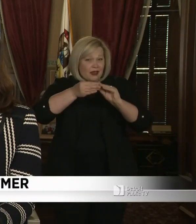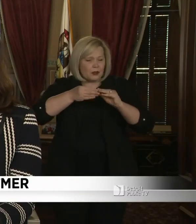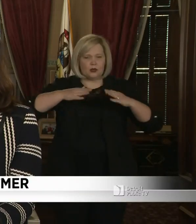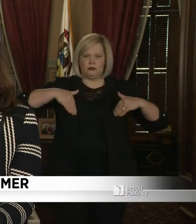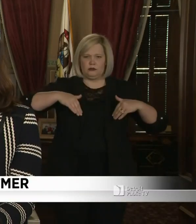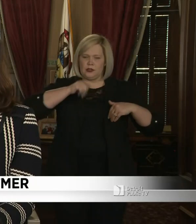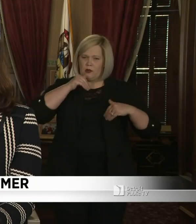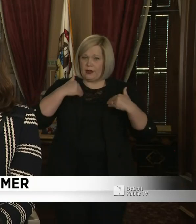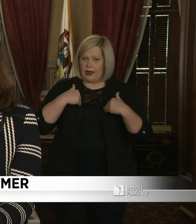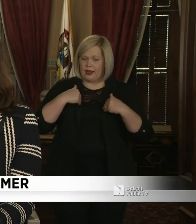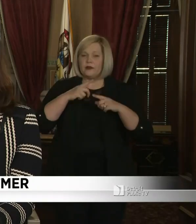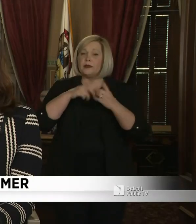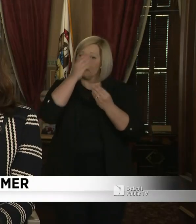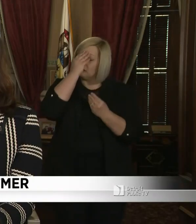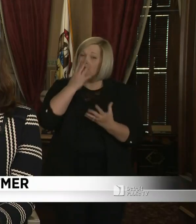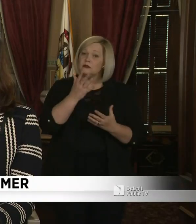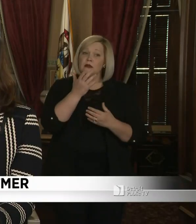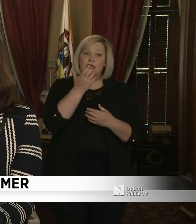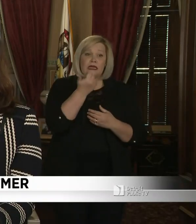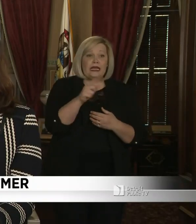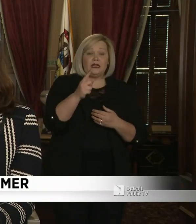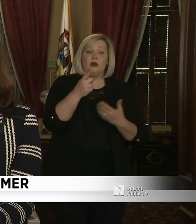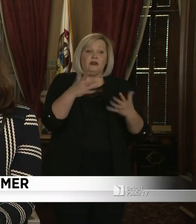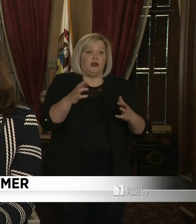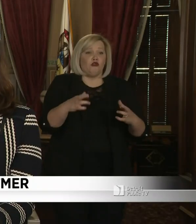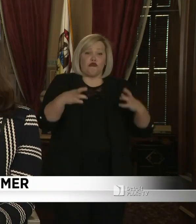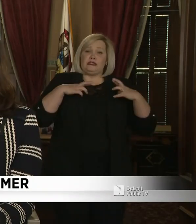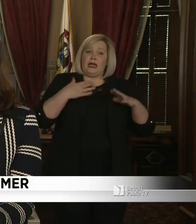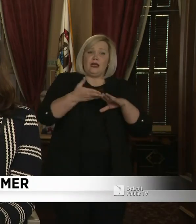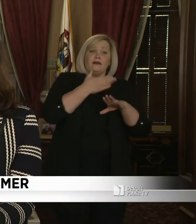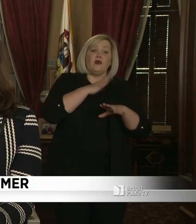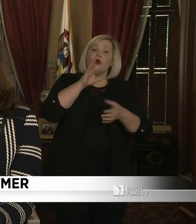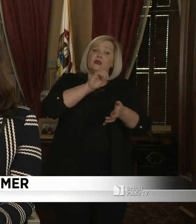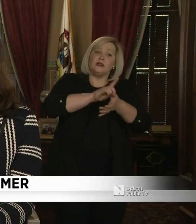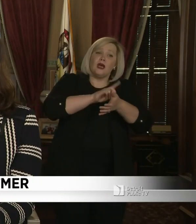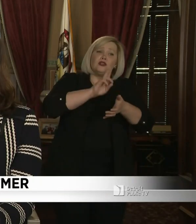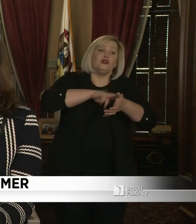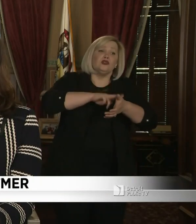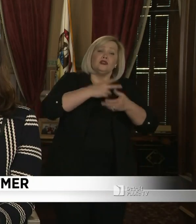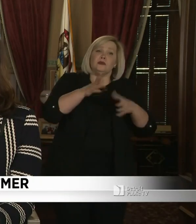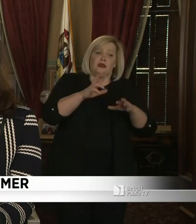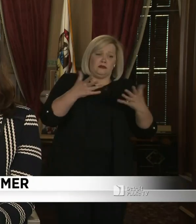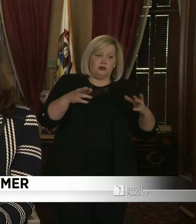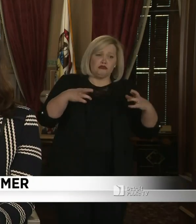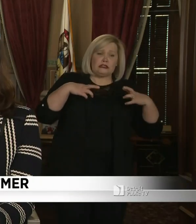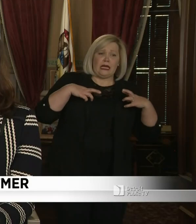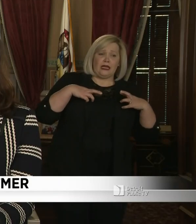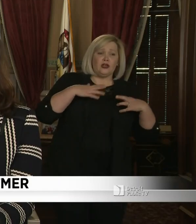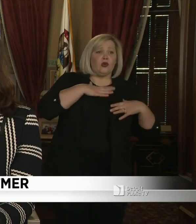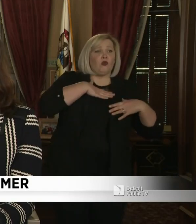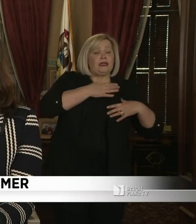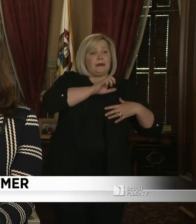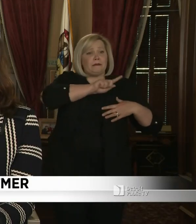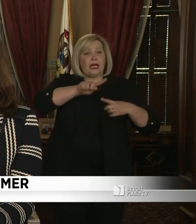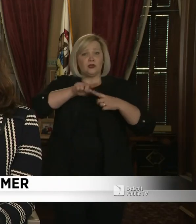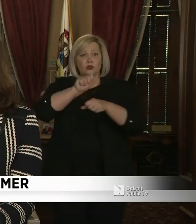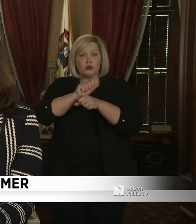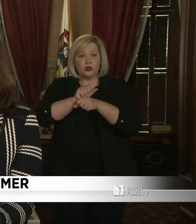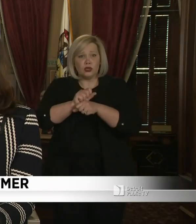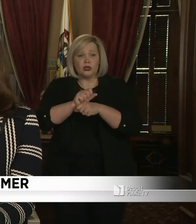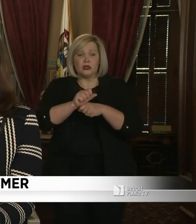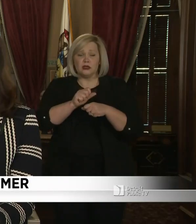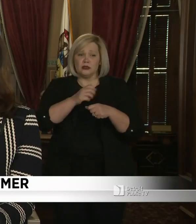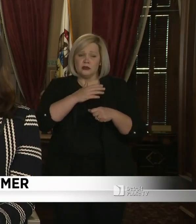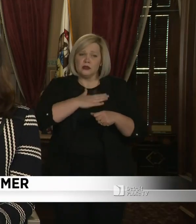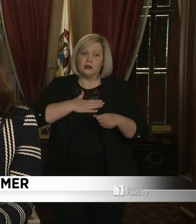just say that anyone who has retired from the medical profession who would consider joining the front lines, anyone who is